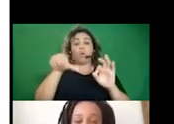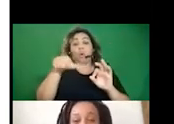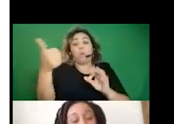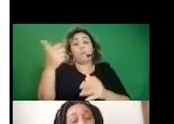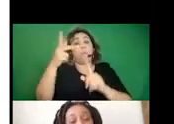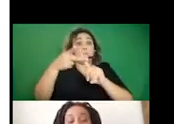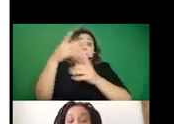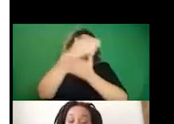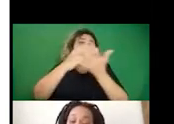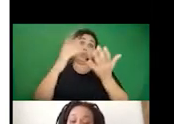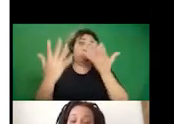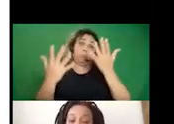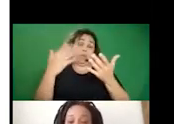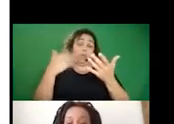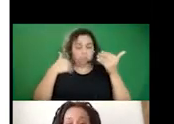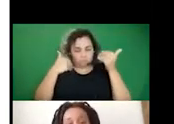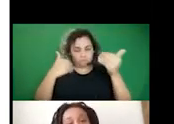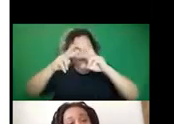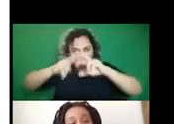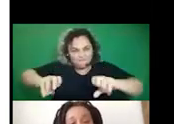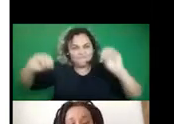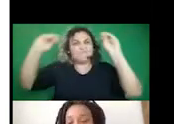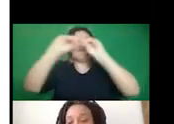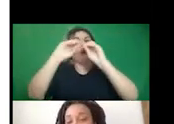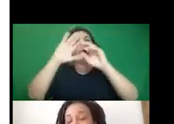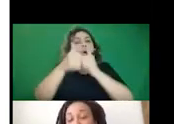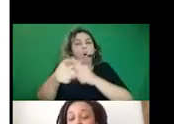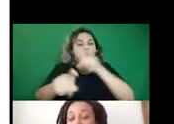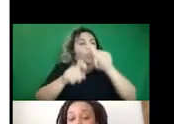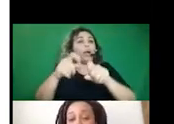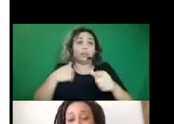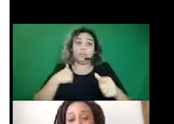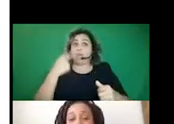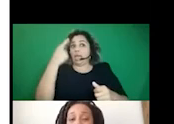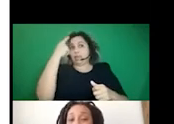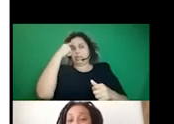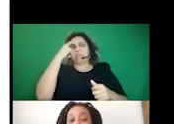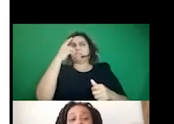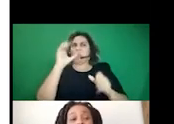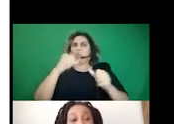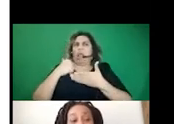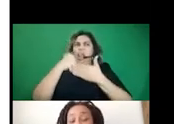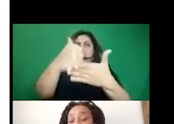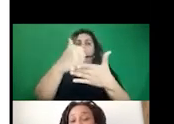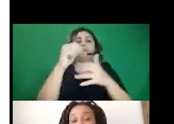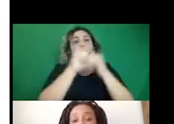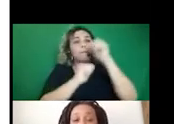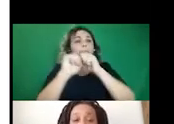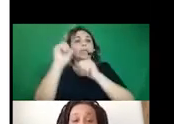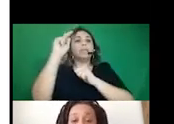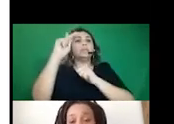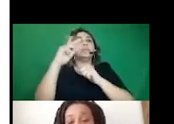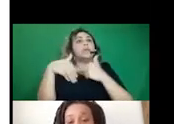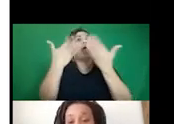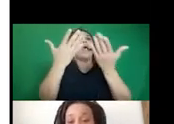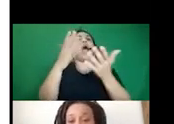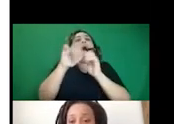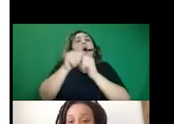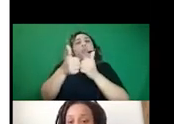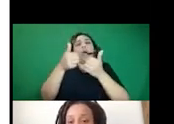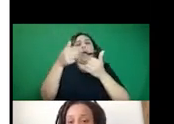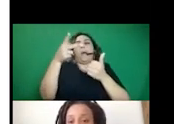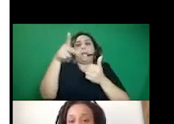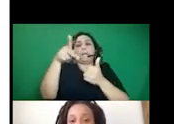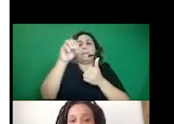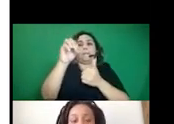part two, perhaps we can dig deeply into some of these questions. I feel like that would be useful and build out some sort of, um, disinfo power map as well.